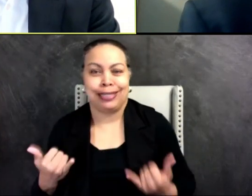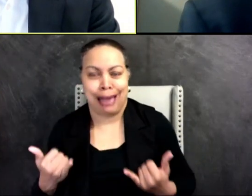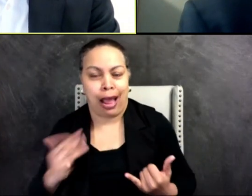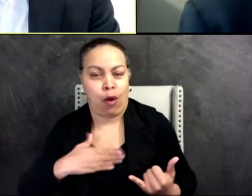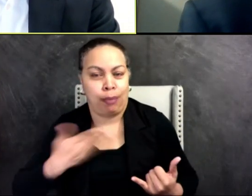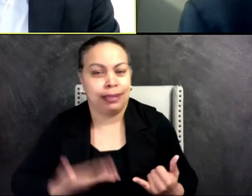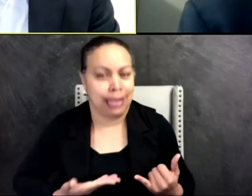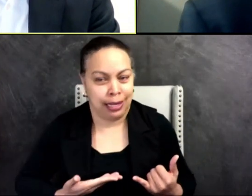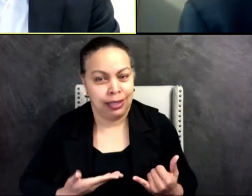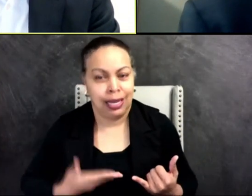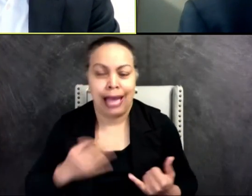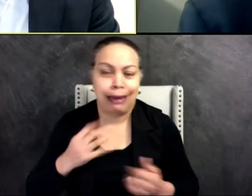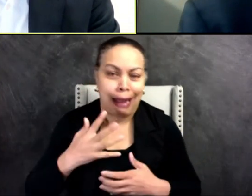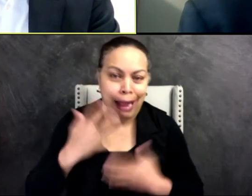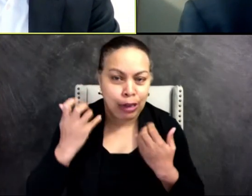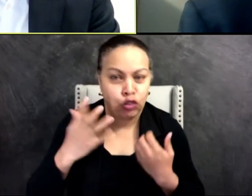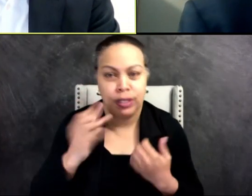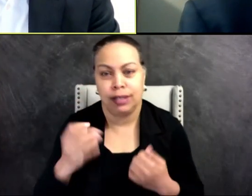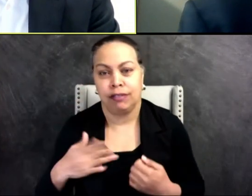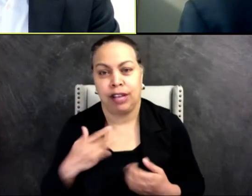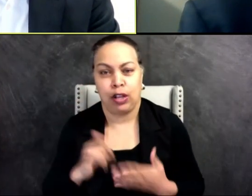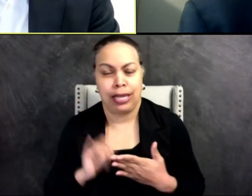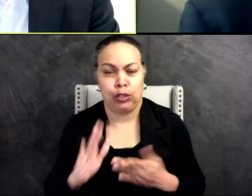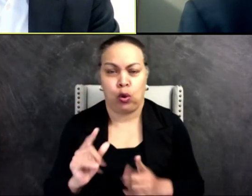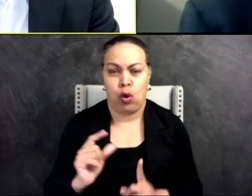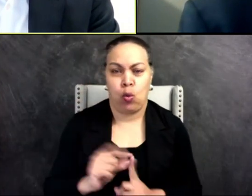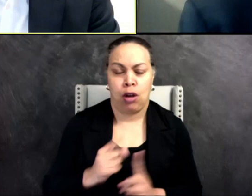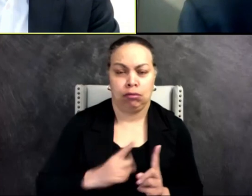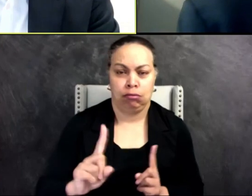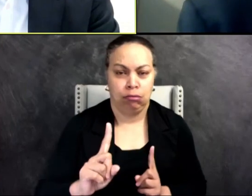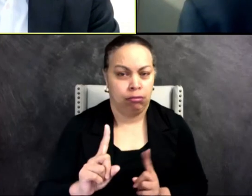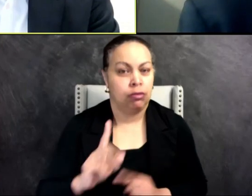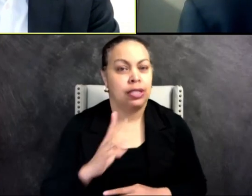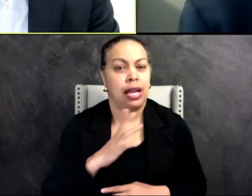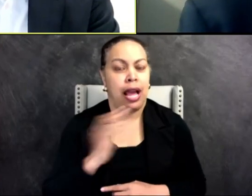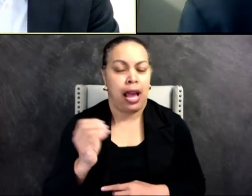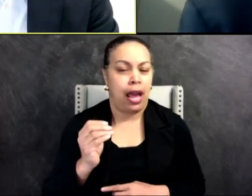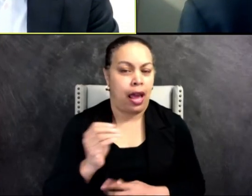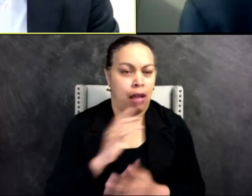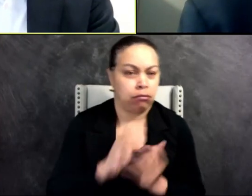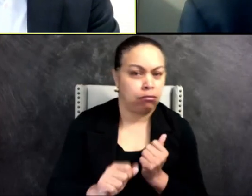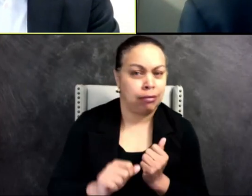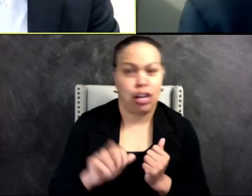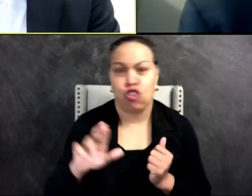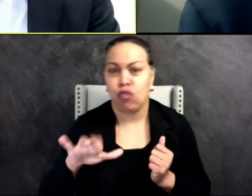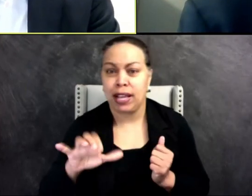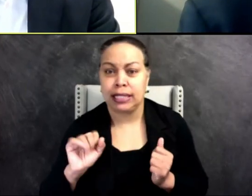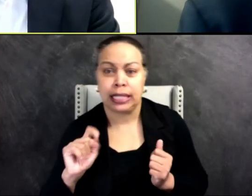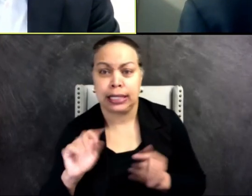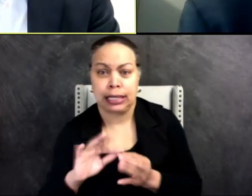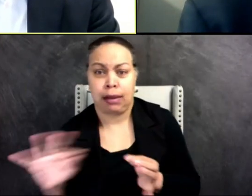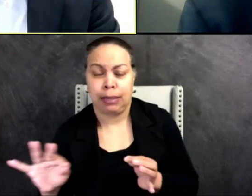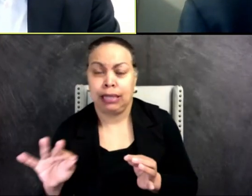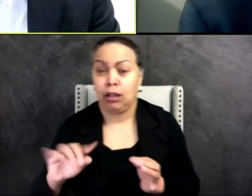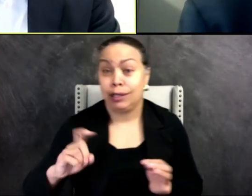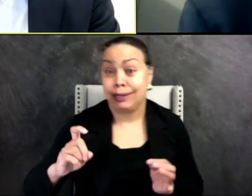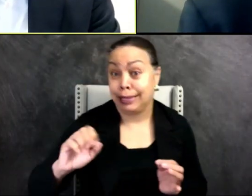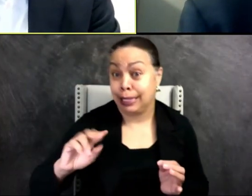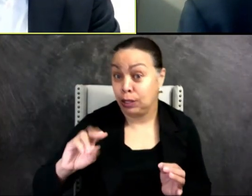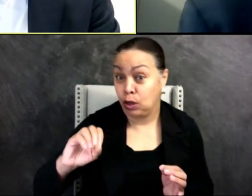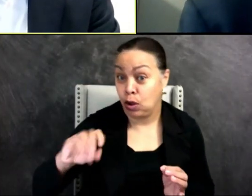and are angry and felt like your words were offensive and harmful and racist or xenophobic.